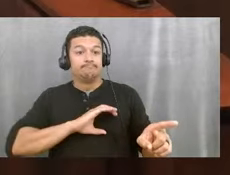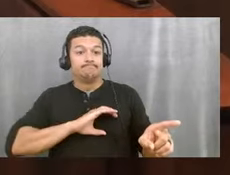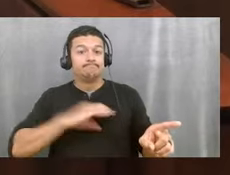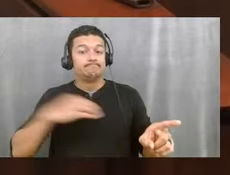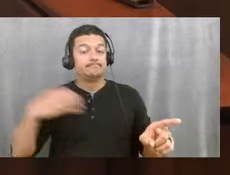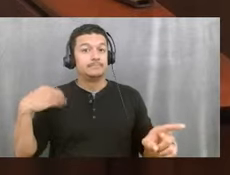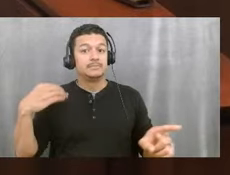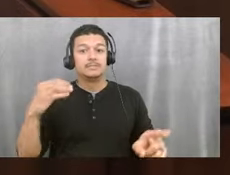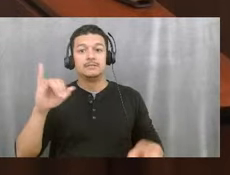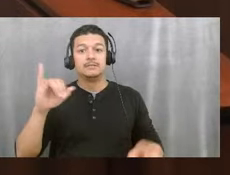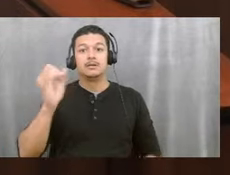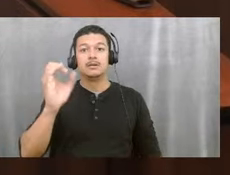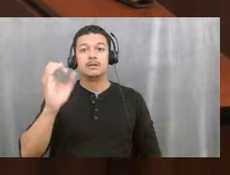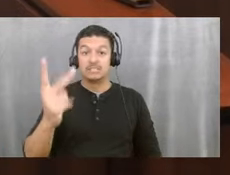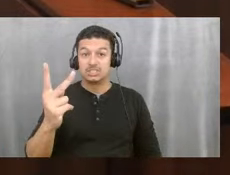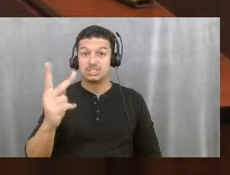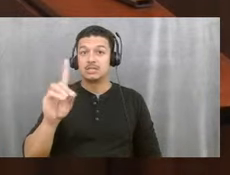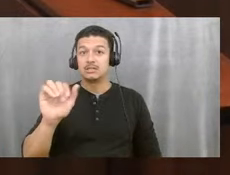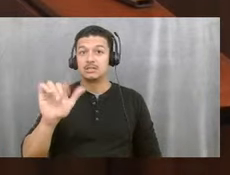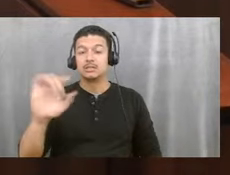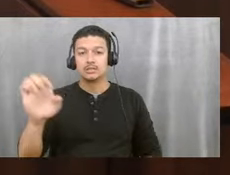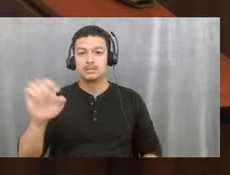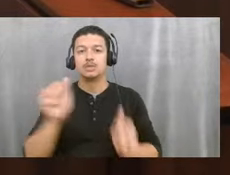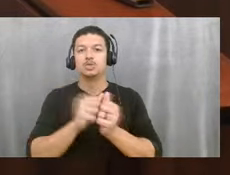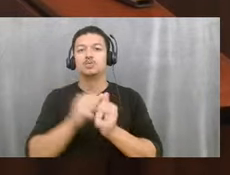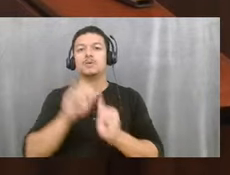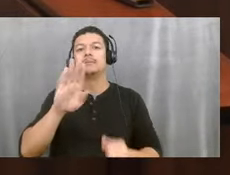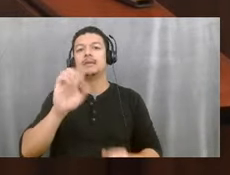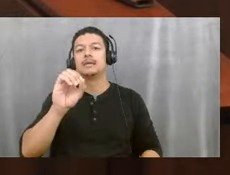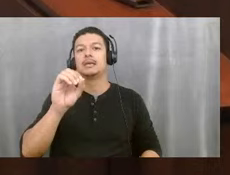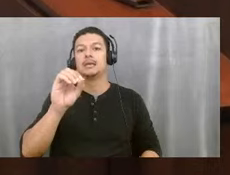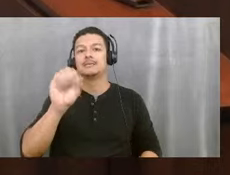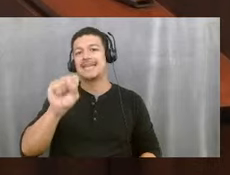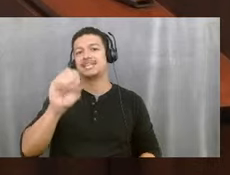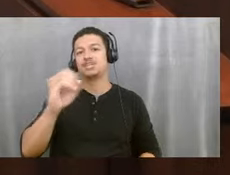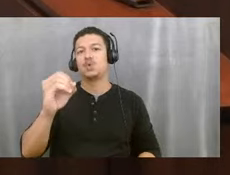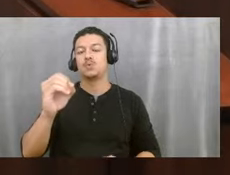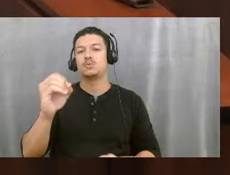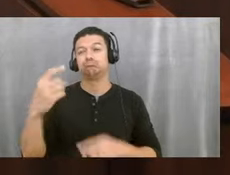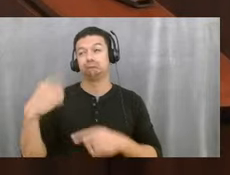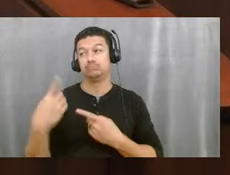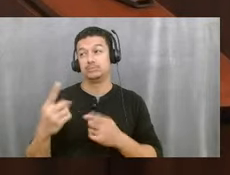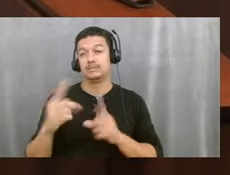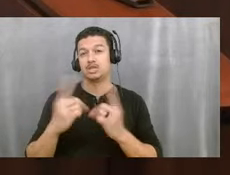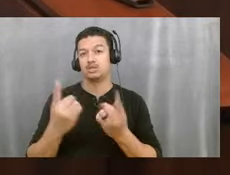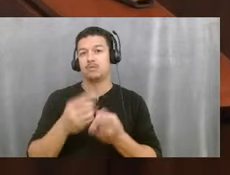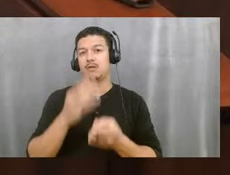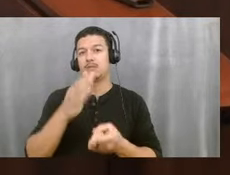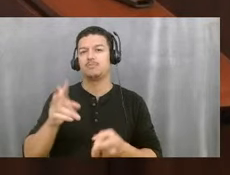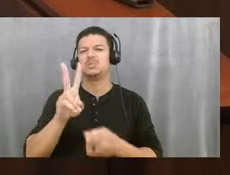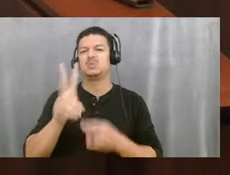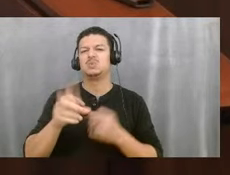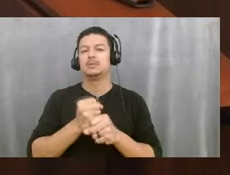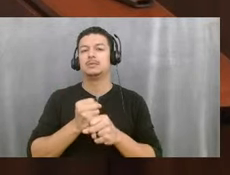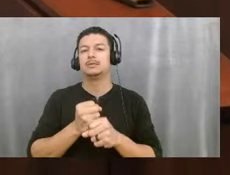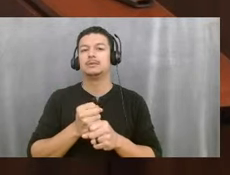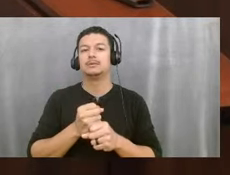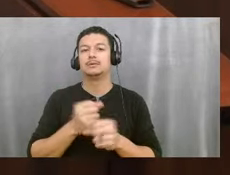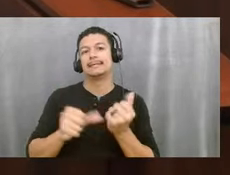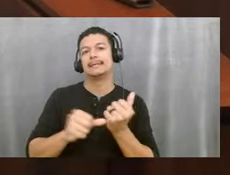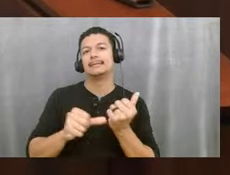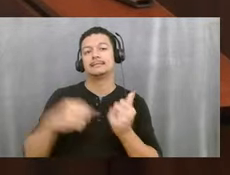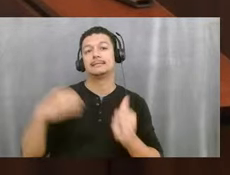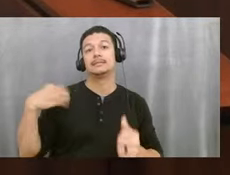distinguished career with BSO. He's been with the department for probably about two years. He's the assistant chief over support